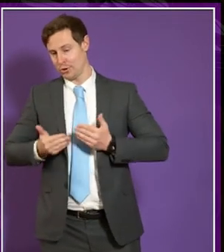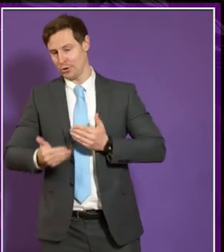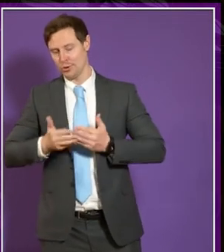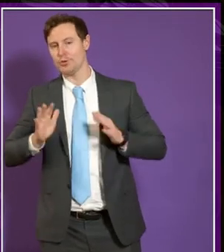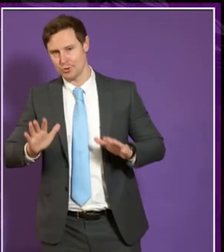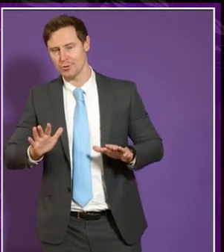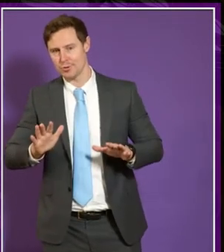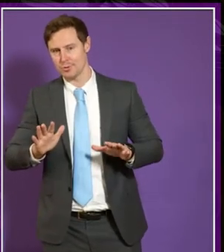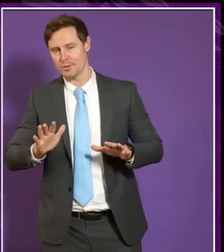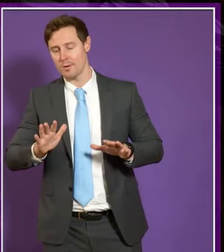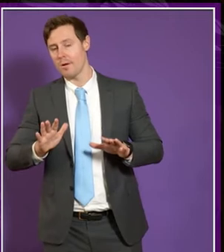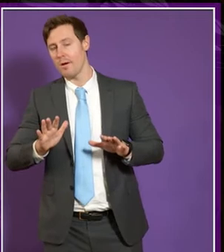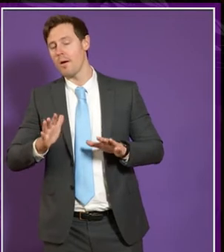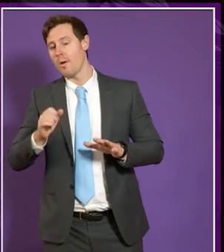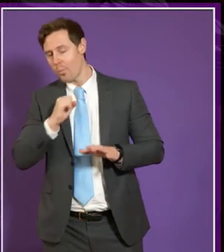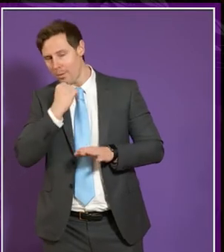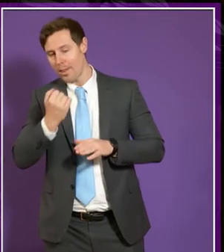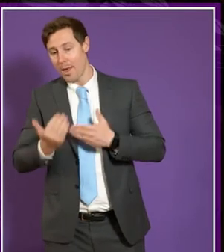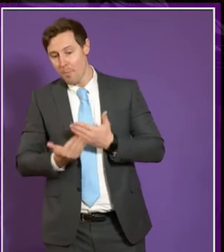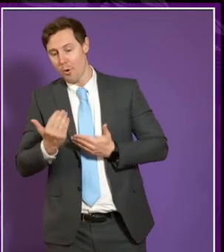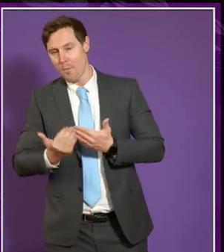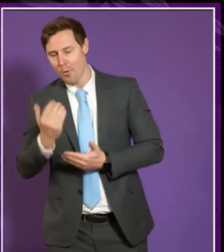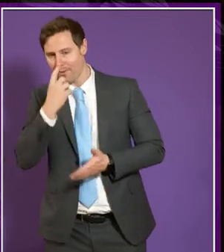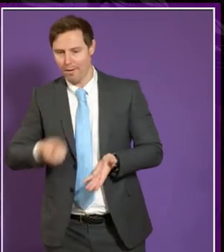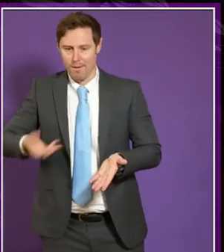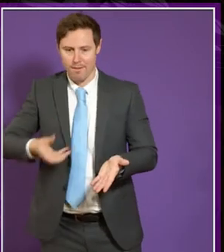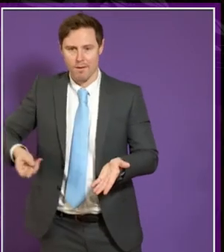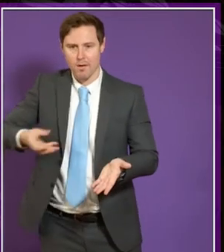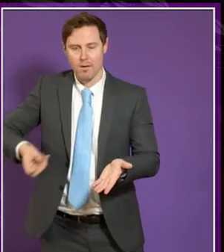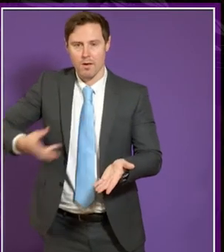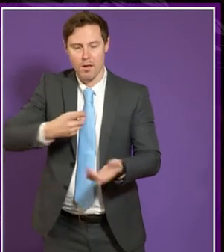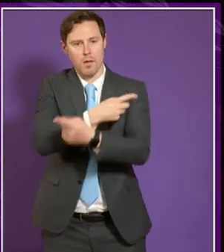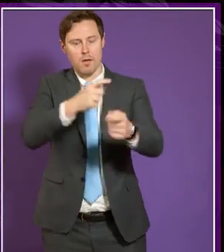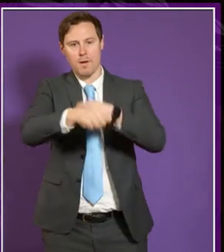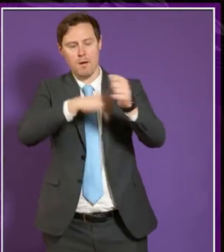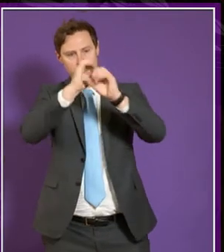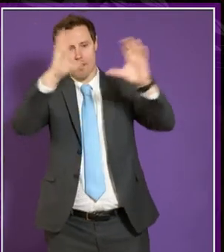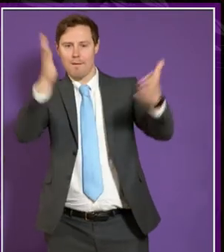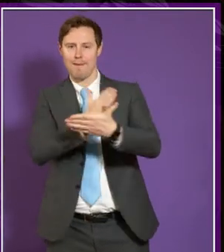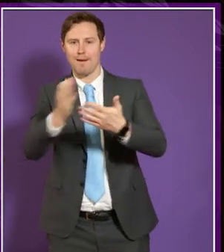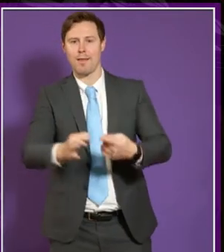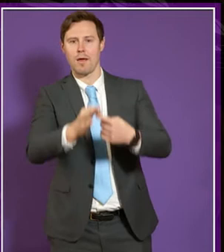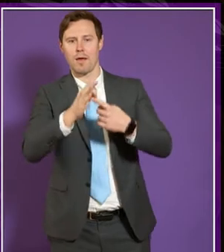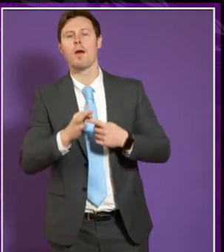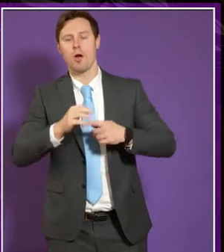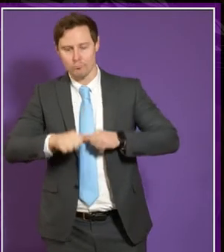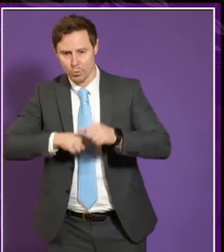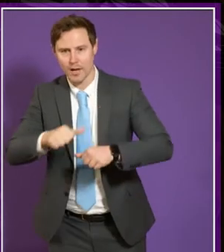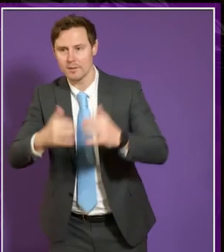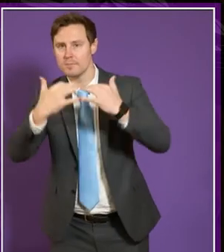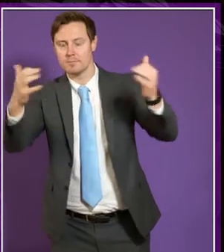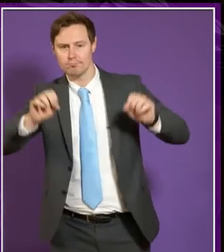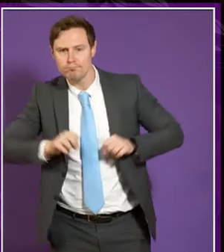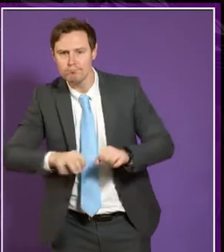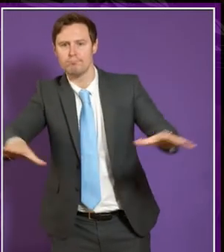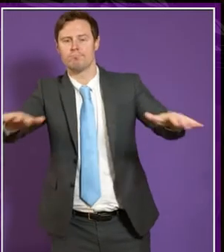probably well there will be more and more that that can be said and to give you know um our audience more